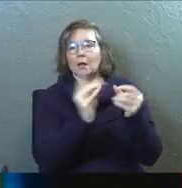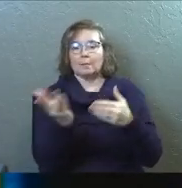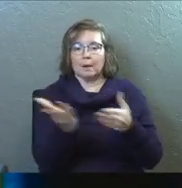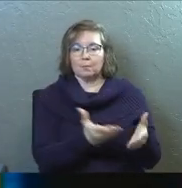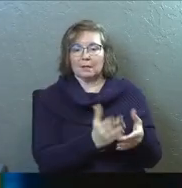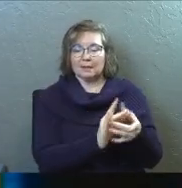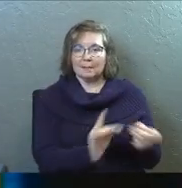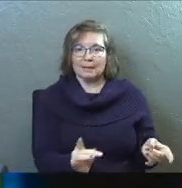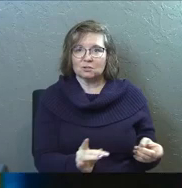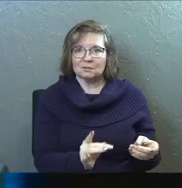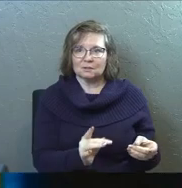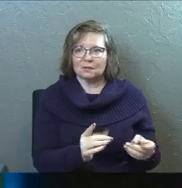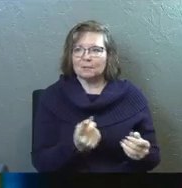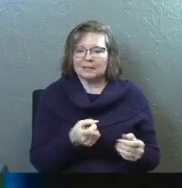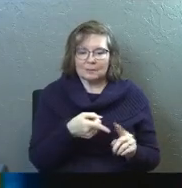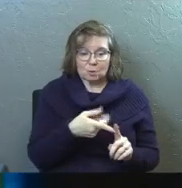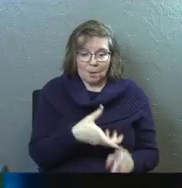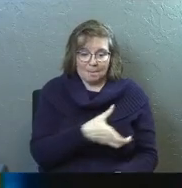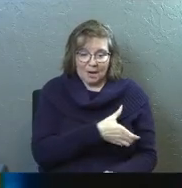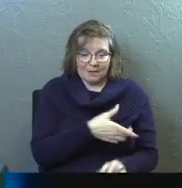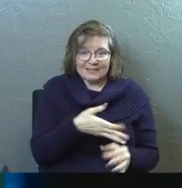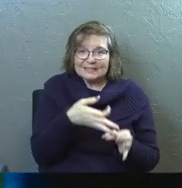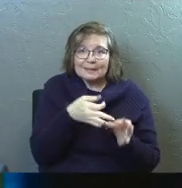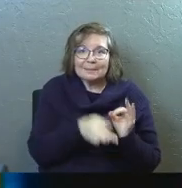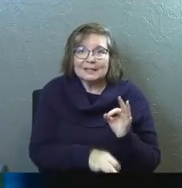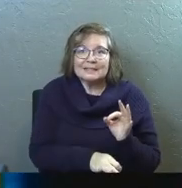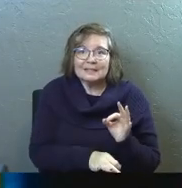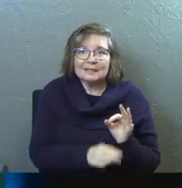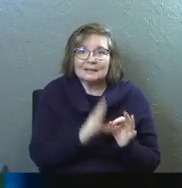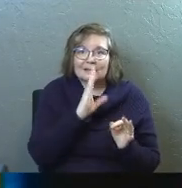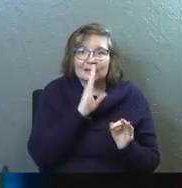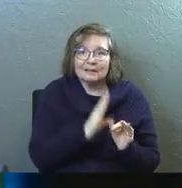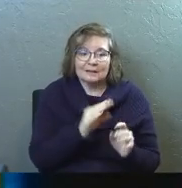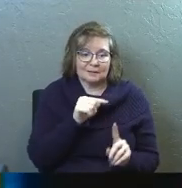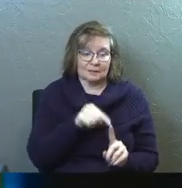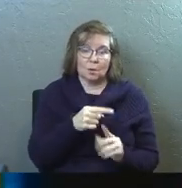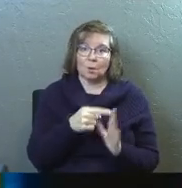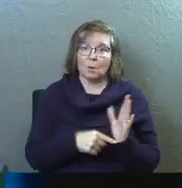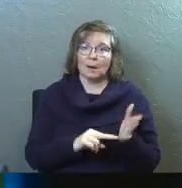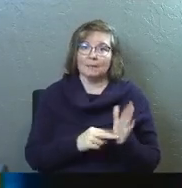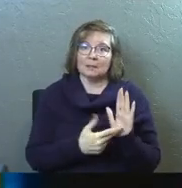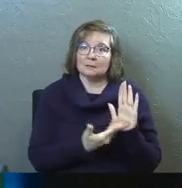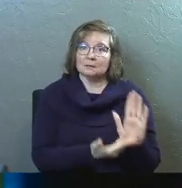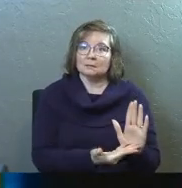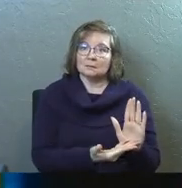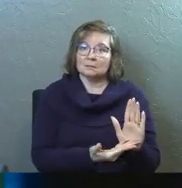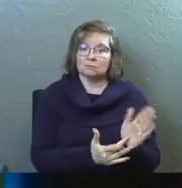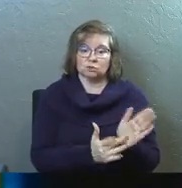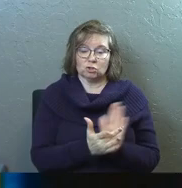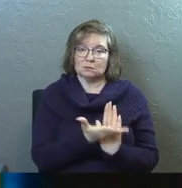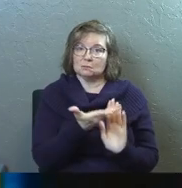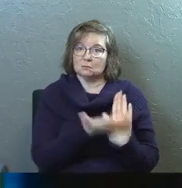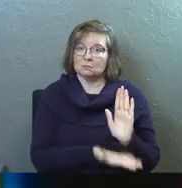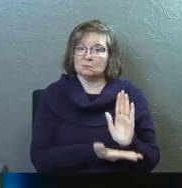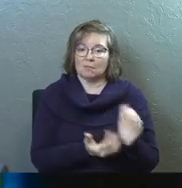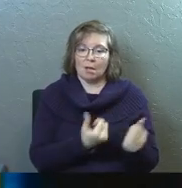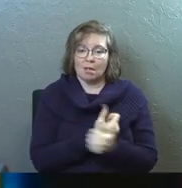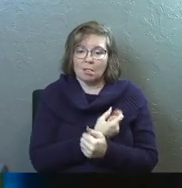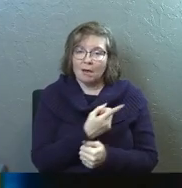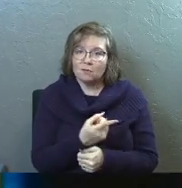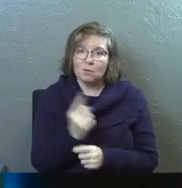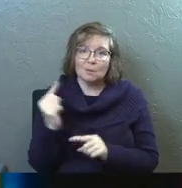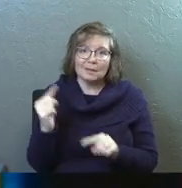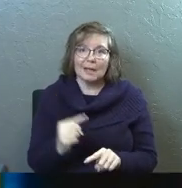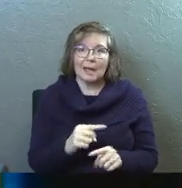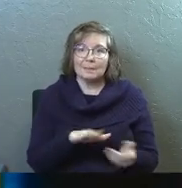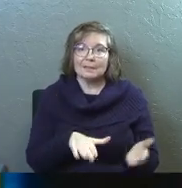bringing the message. But there's something so powerful about the simplicity. This is what it is. This is who Jesus is. And he loves you and he